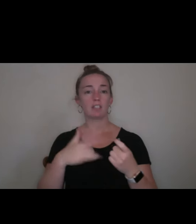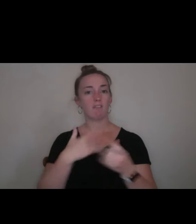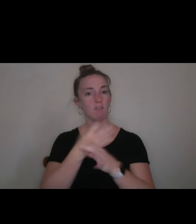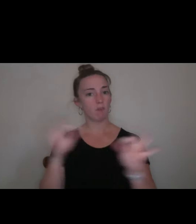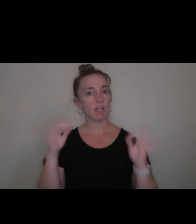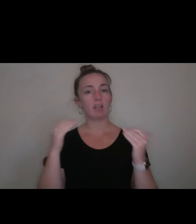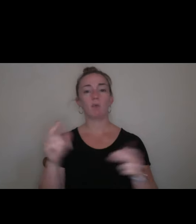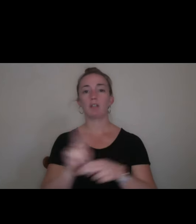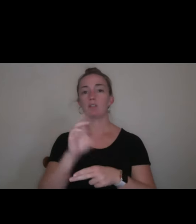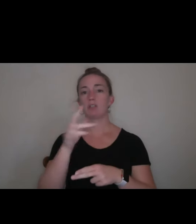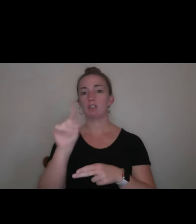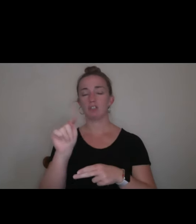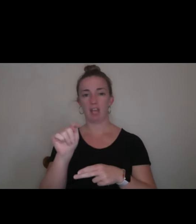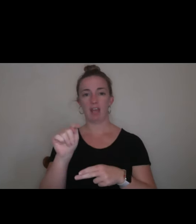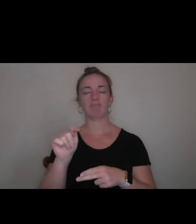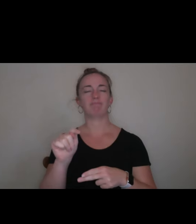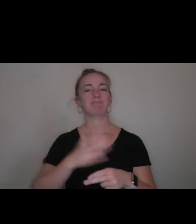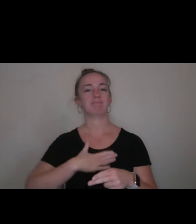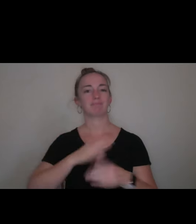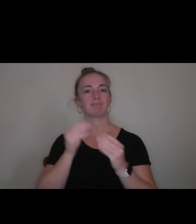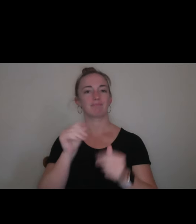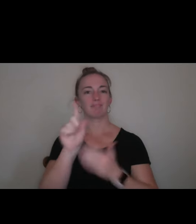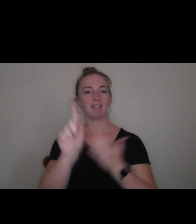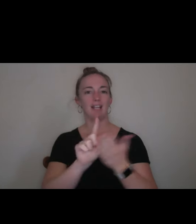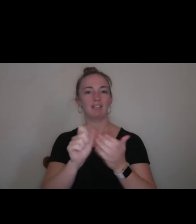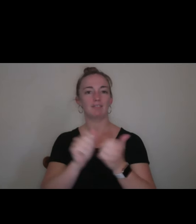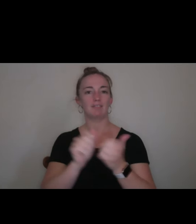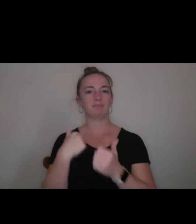this hour to spend with us. But I'm going to go ahead and pass it over to Bob.